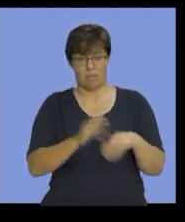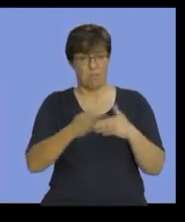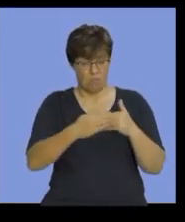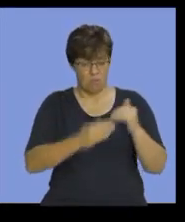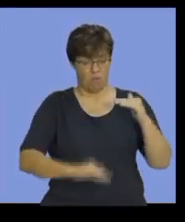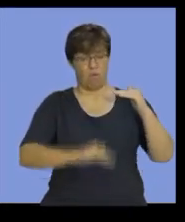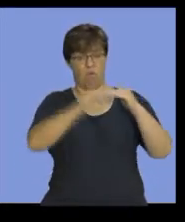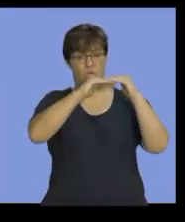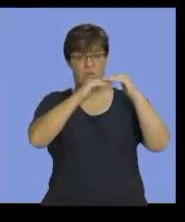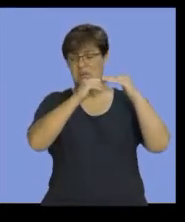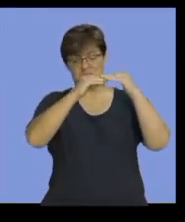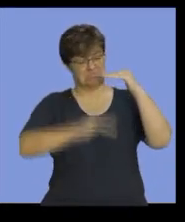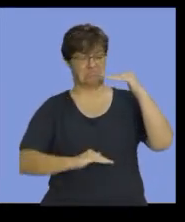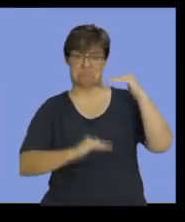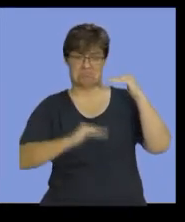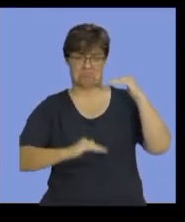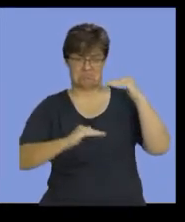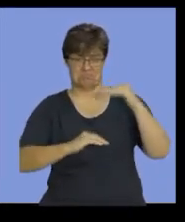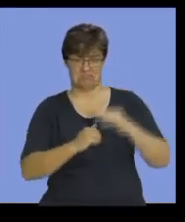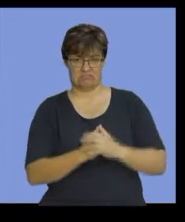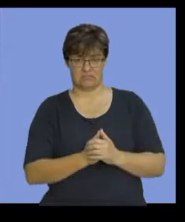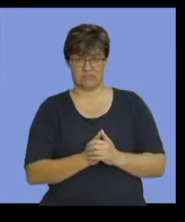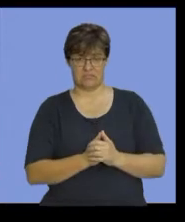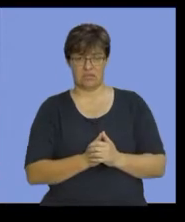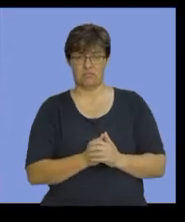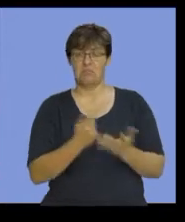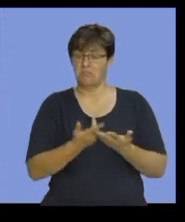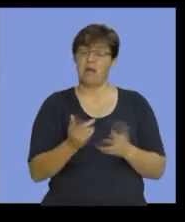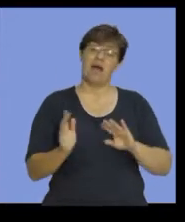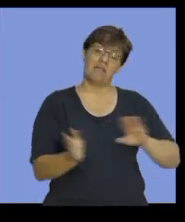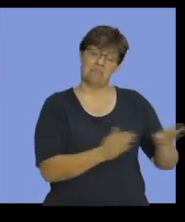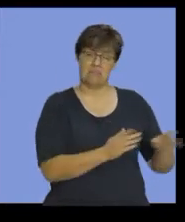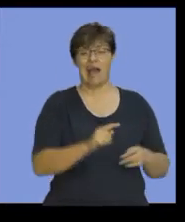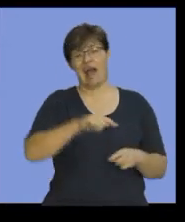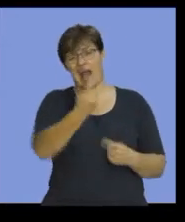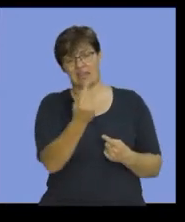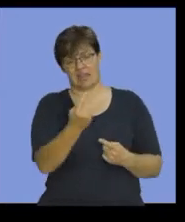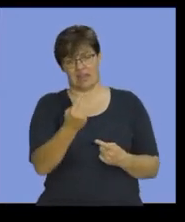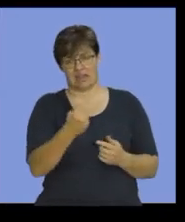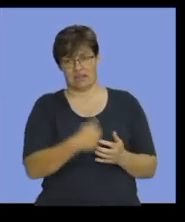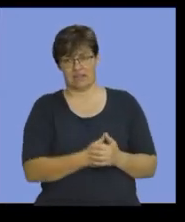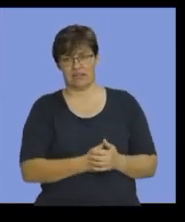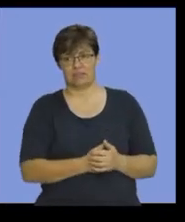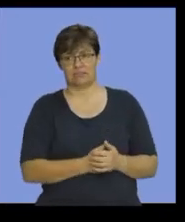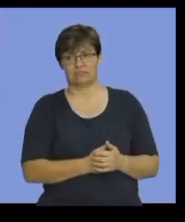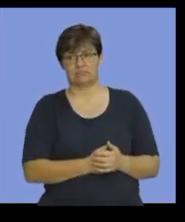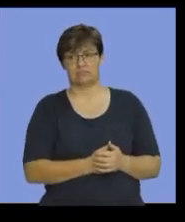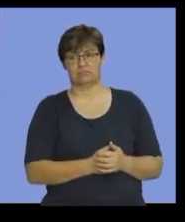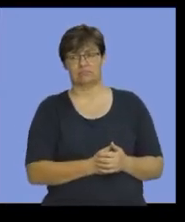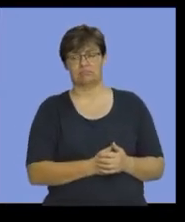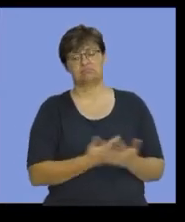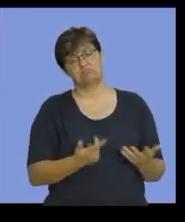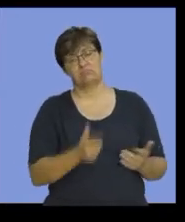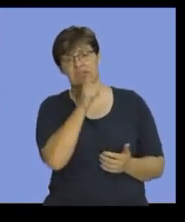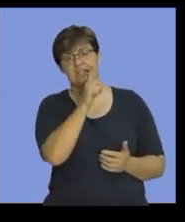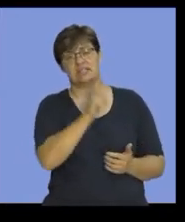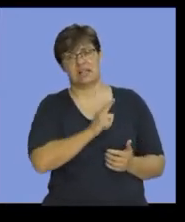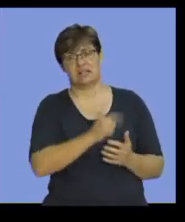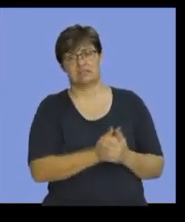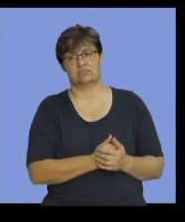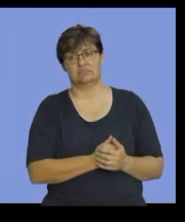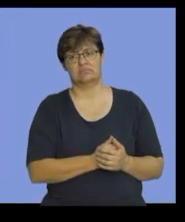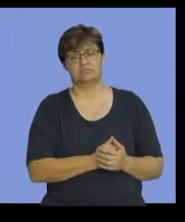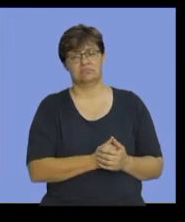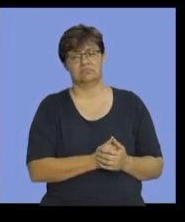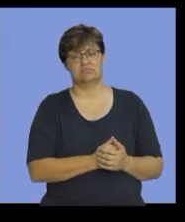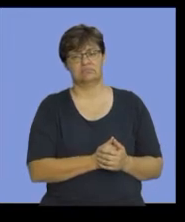Okay, if you have another scenario and you are told that